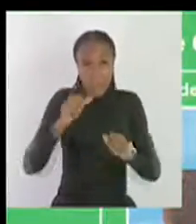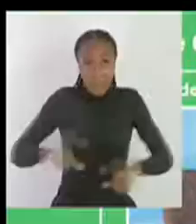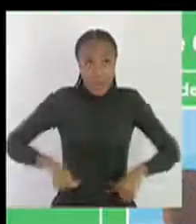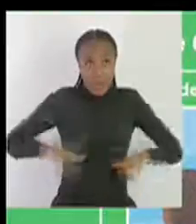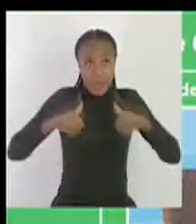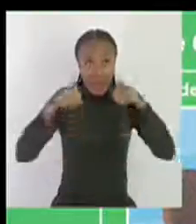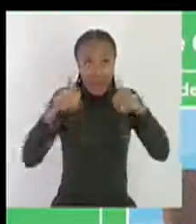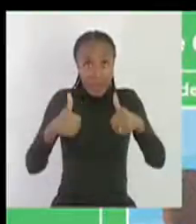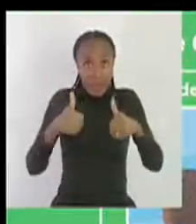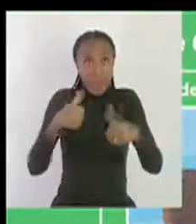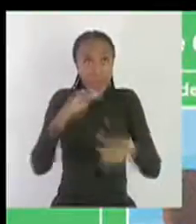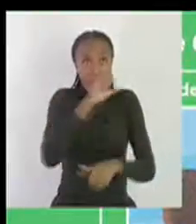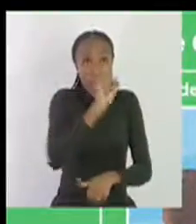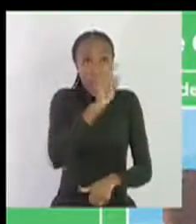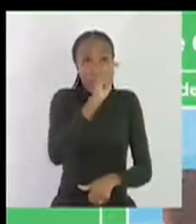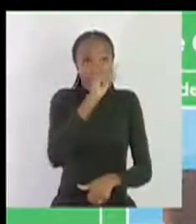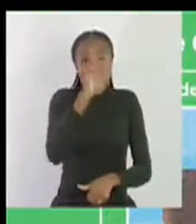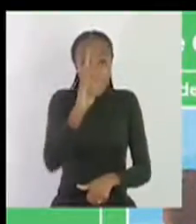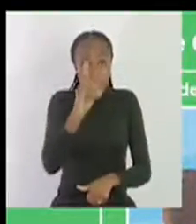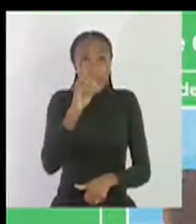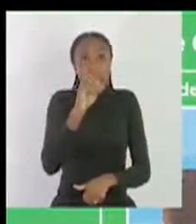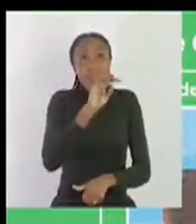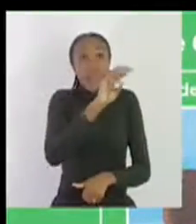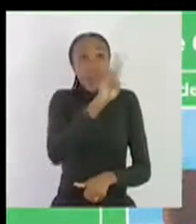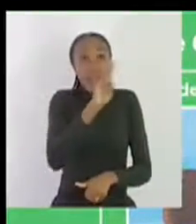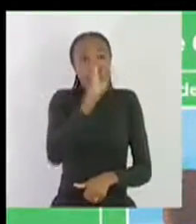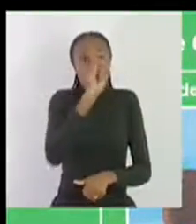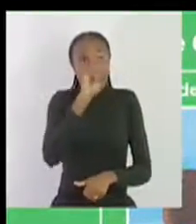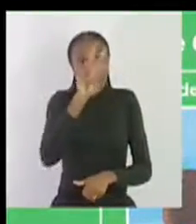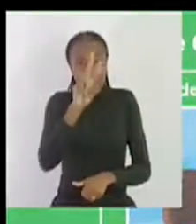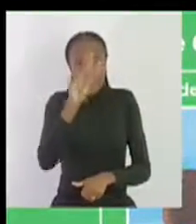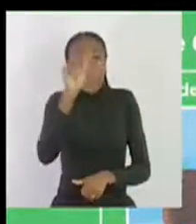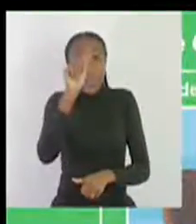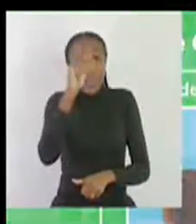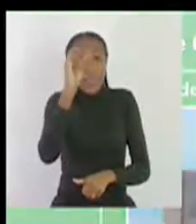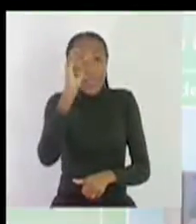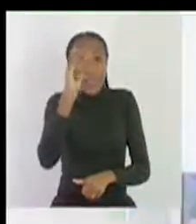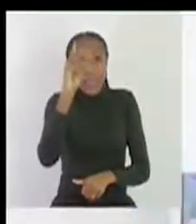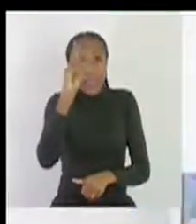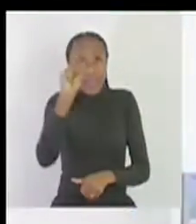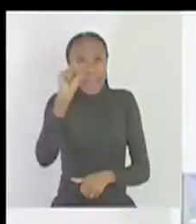and sexual health STDs HIV and AIDS